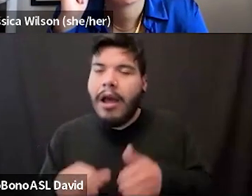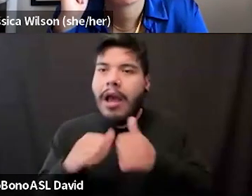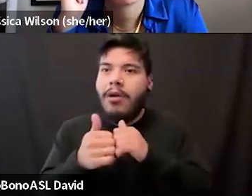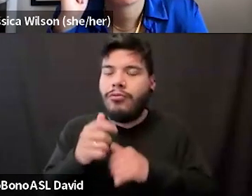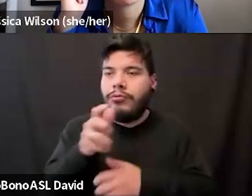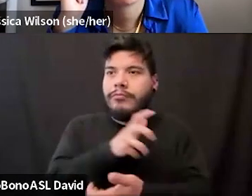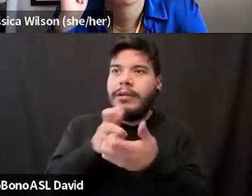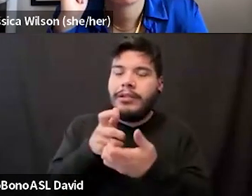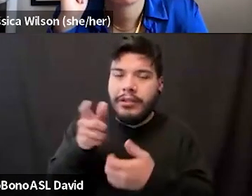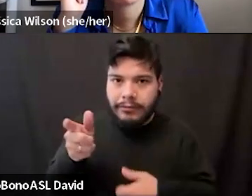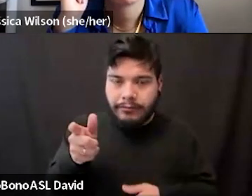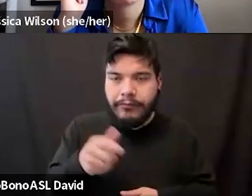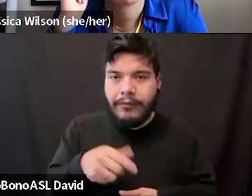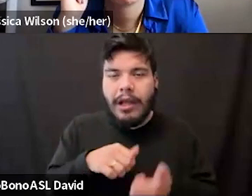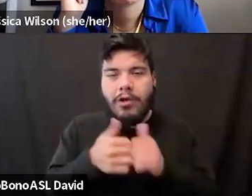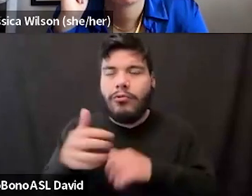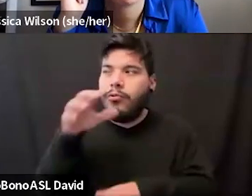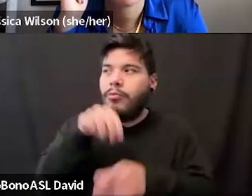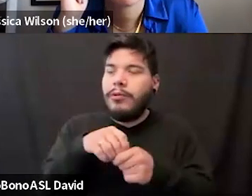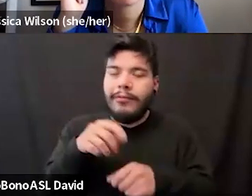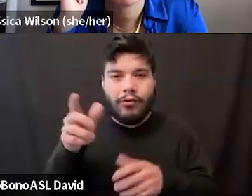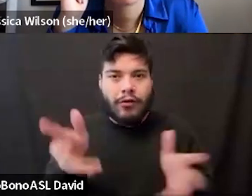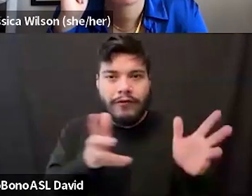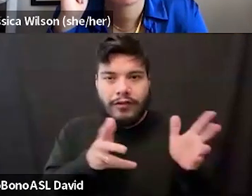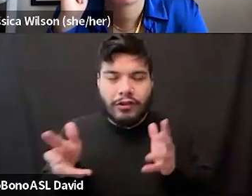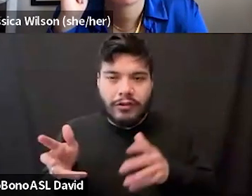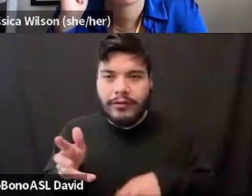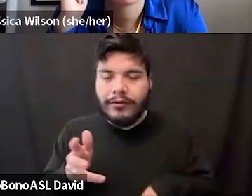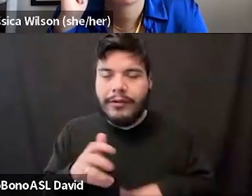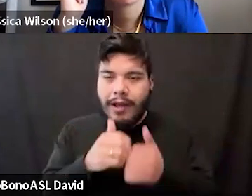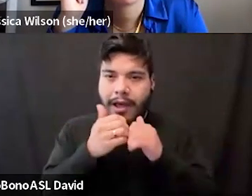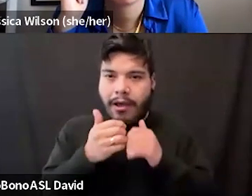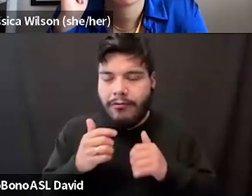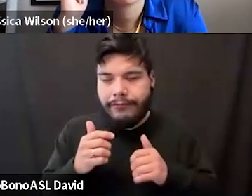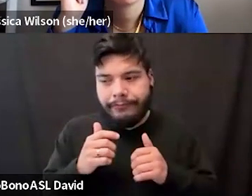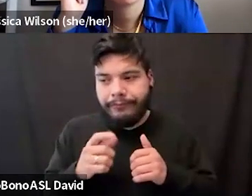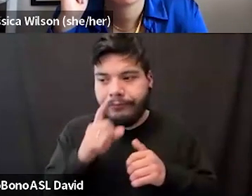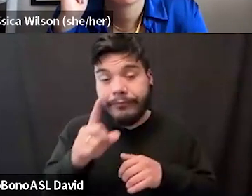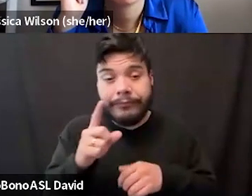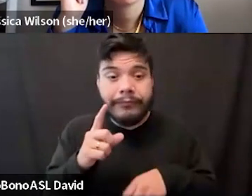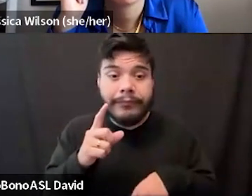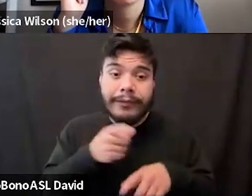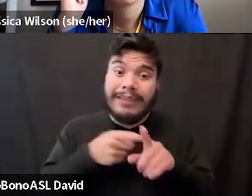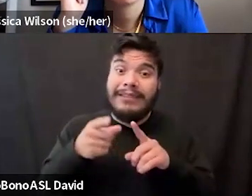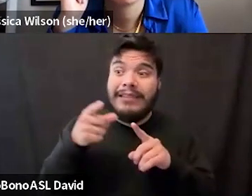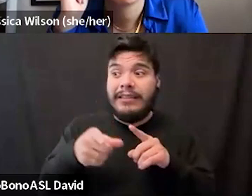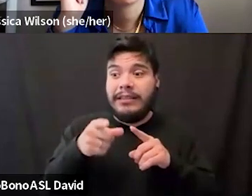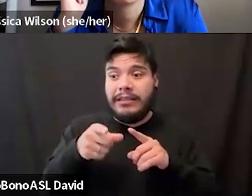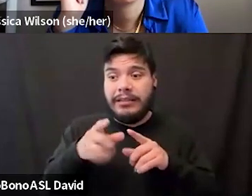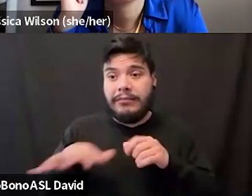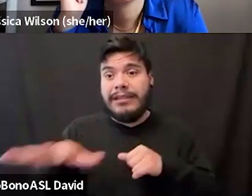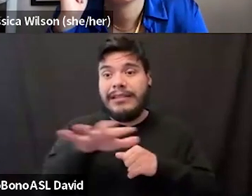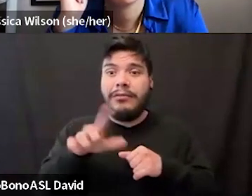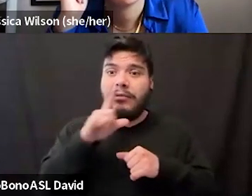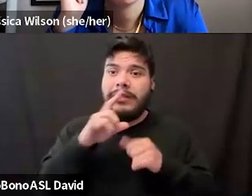um, include them in conversations and how do you like, especially in spaces where there's valued